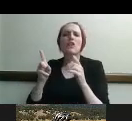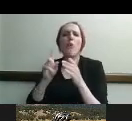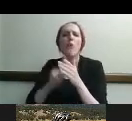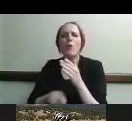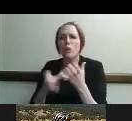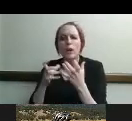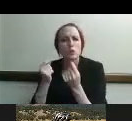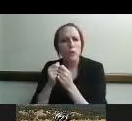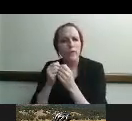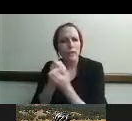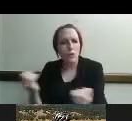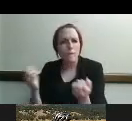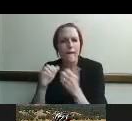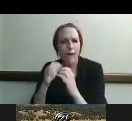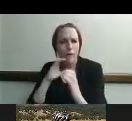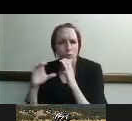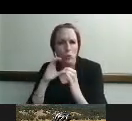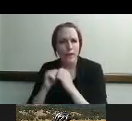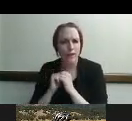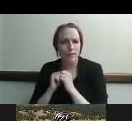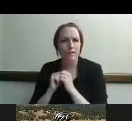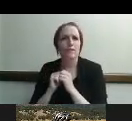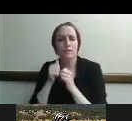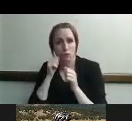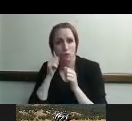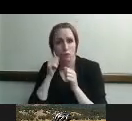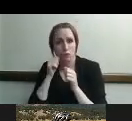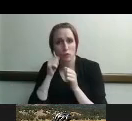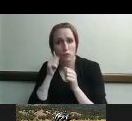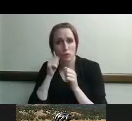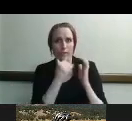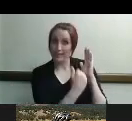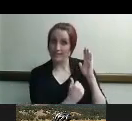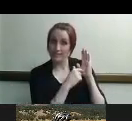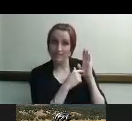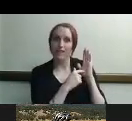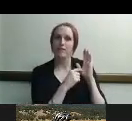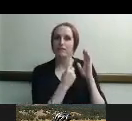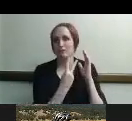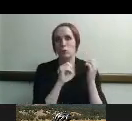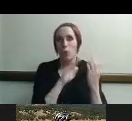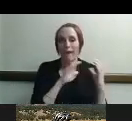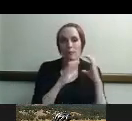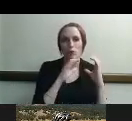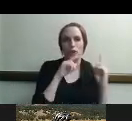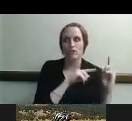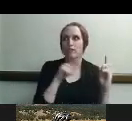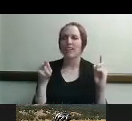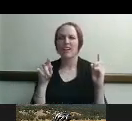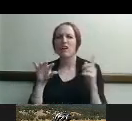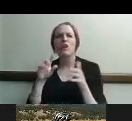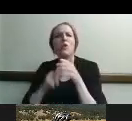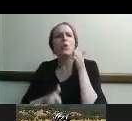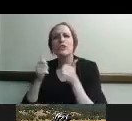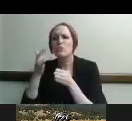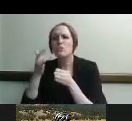two-way distance communication that Deanne mentioned earlier they're not going to want to probably do all of those things but which ones